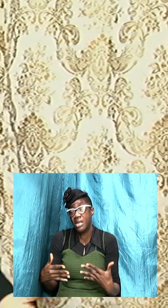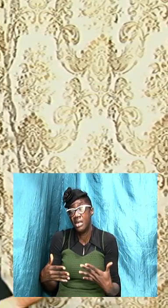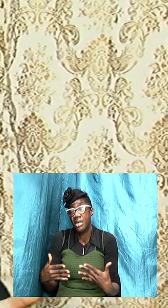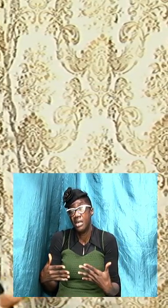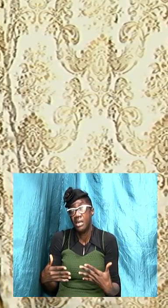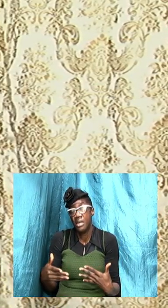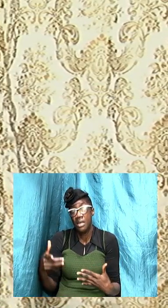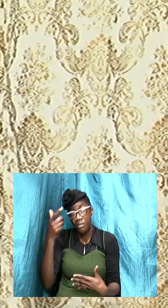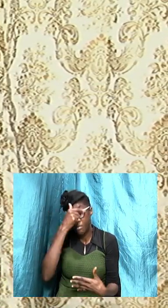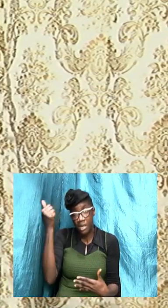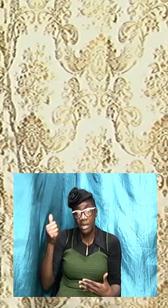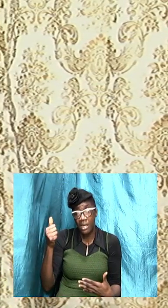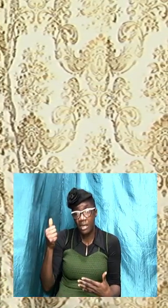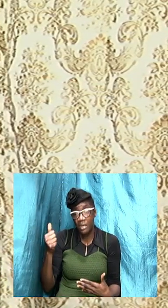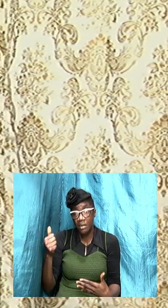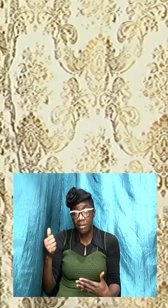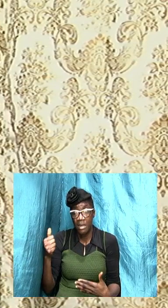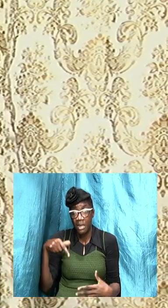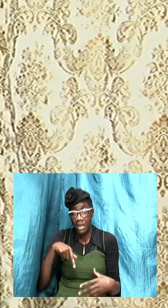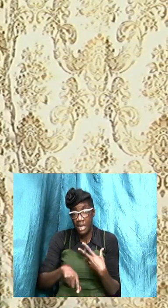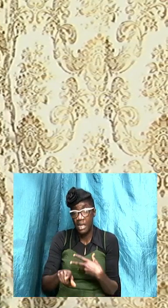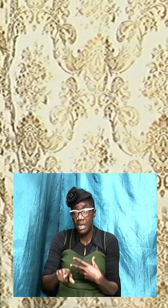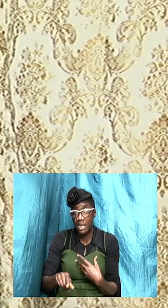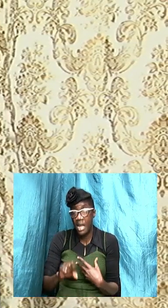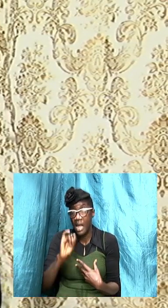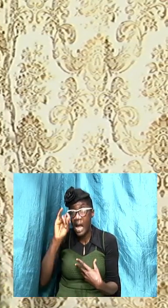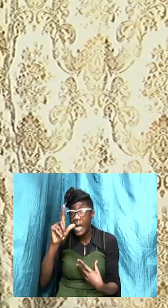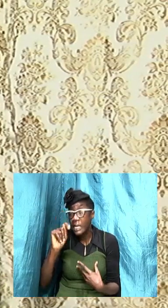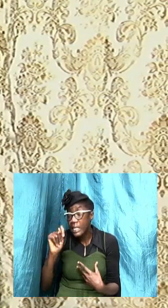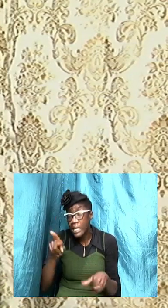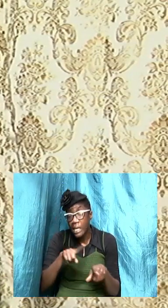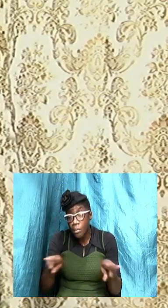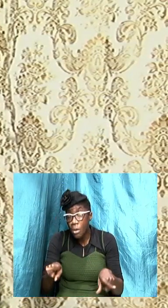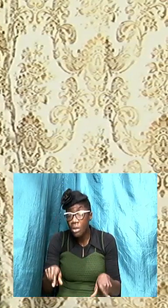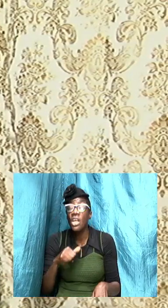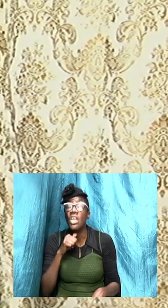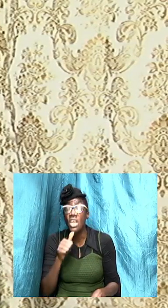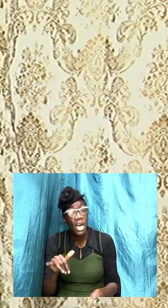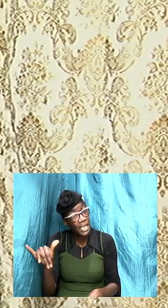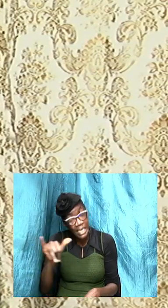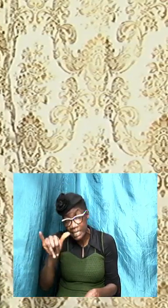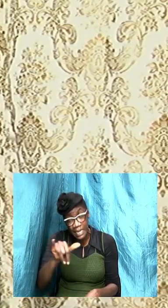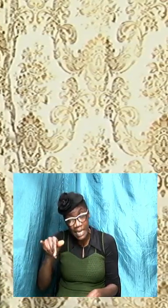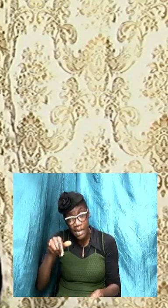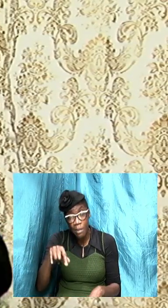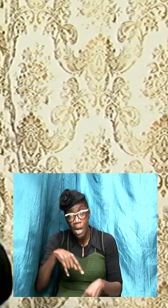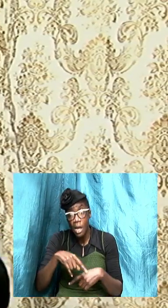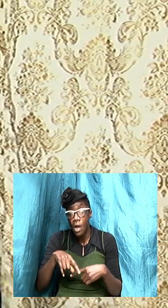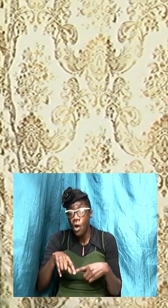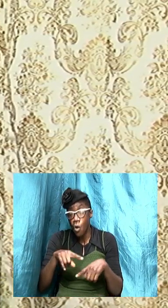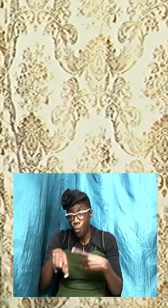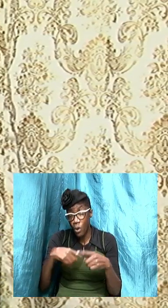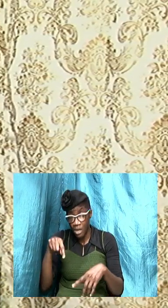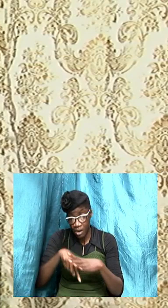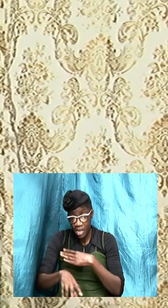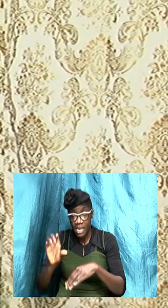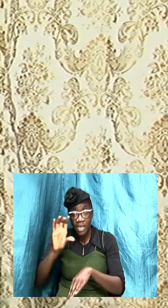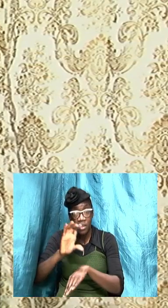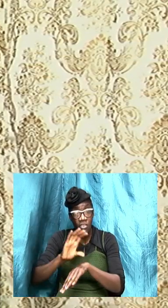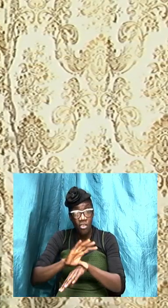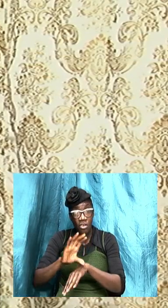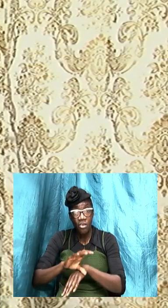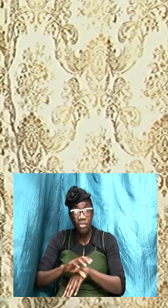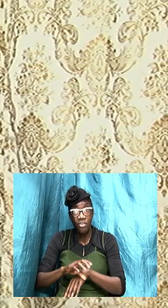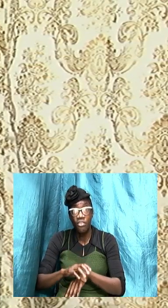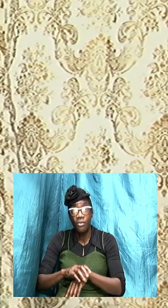because you know they take and they are into the technology but it is just not the same when they are in church look here and